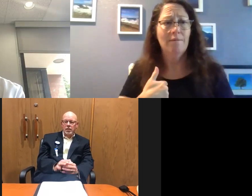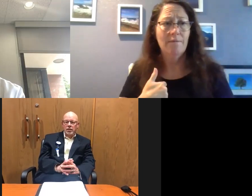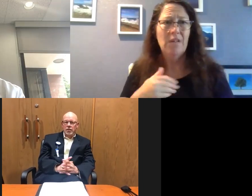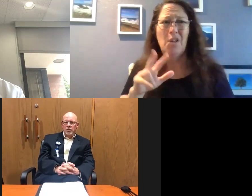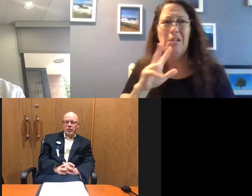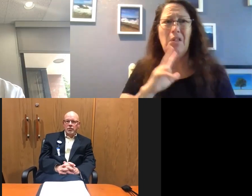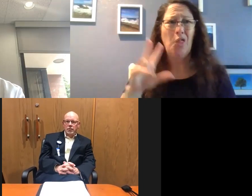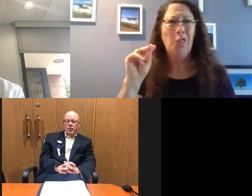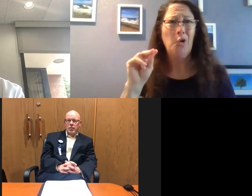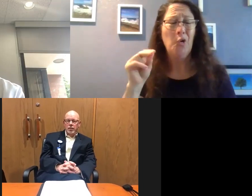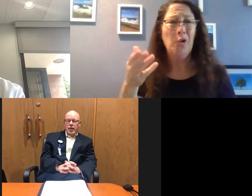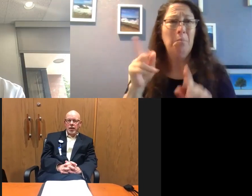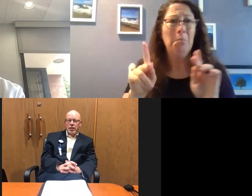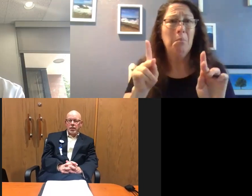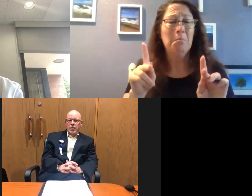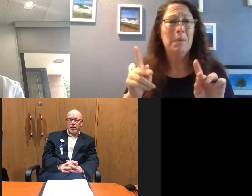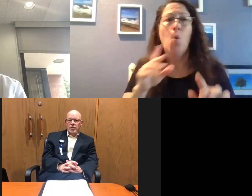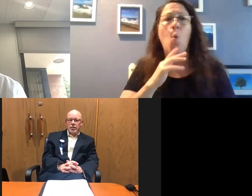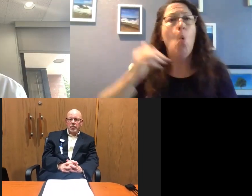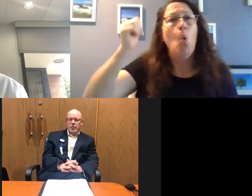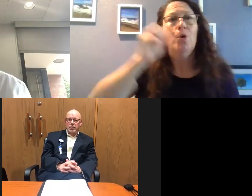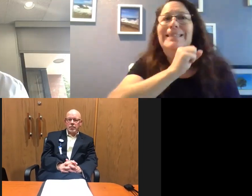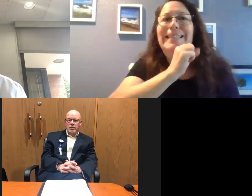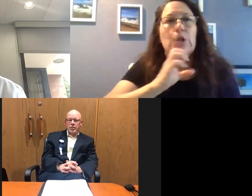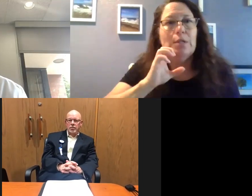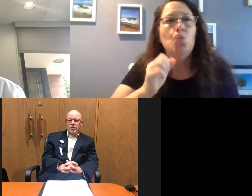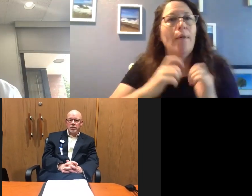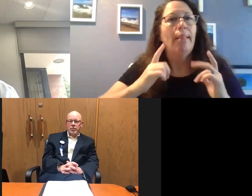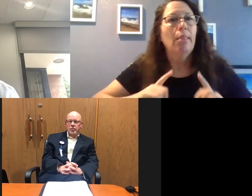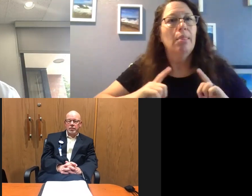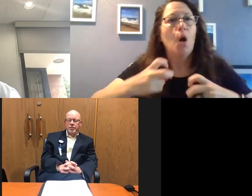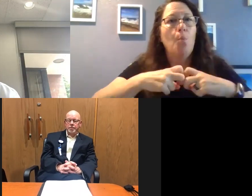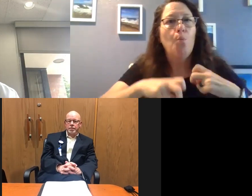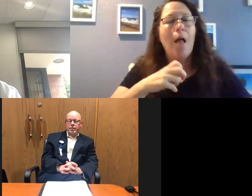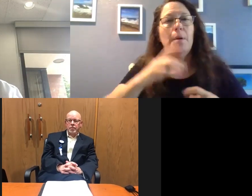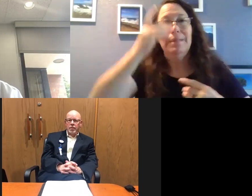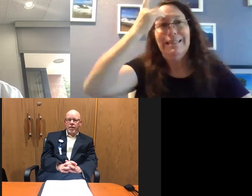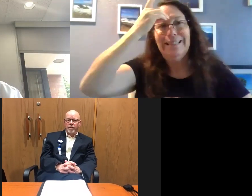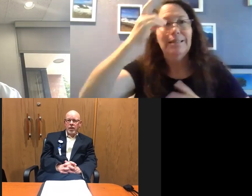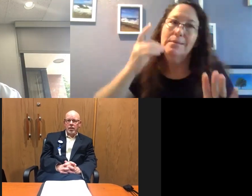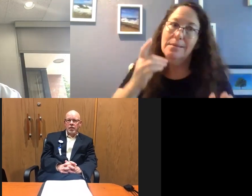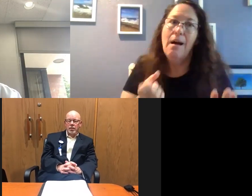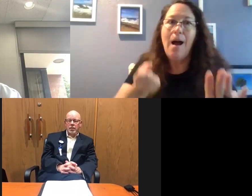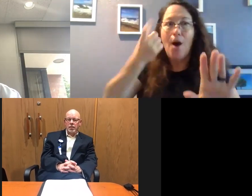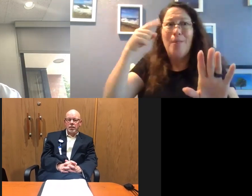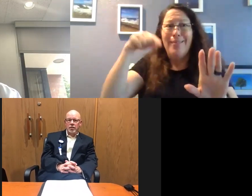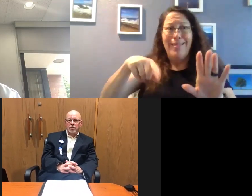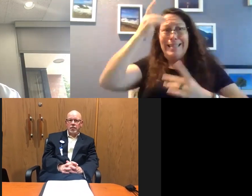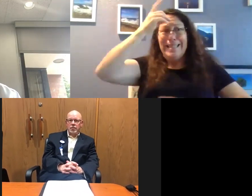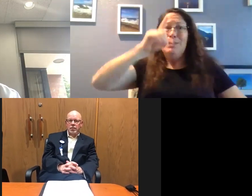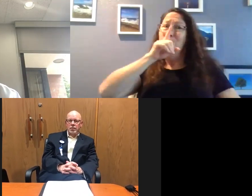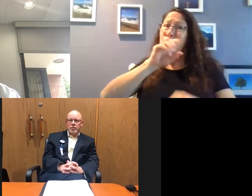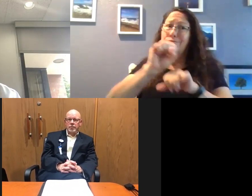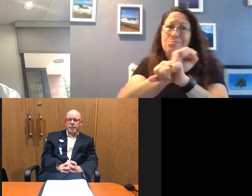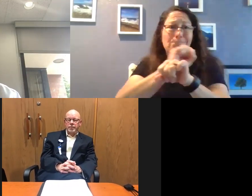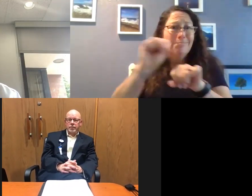30 year olds that have died. It's not just the older people who have lung issues or other chronic diseases. This is a real thing. This is